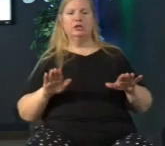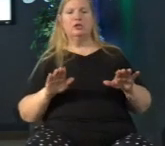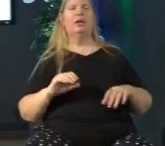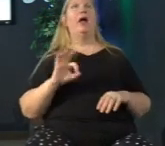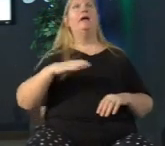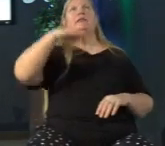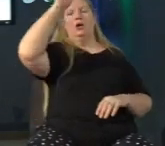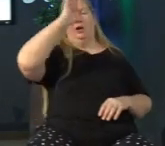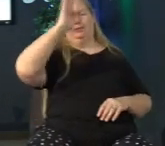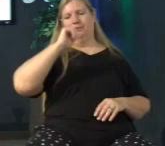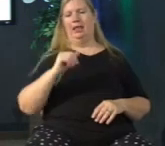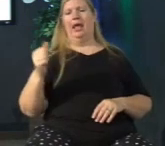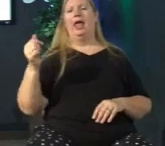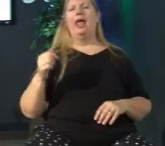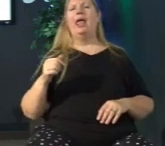children of God